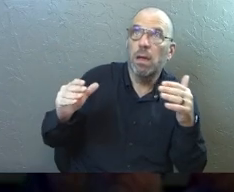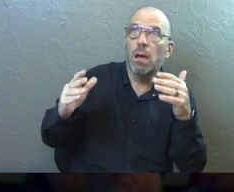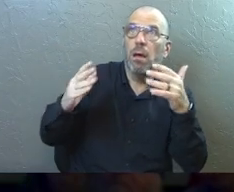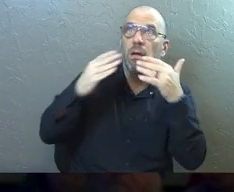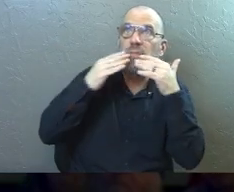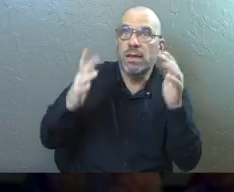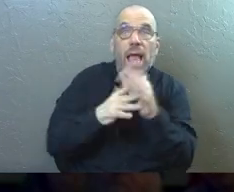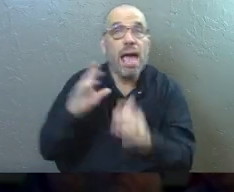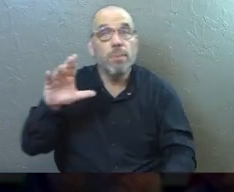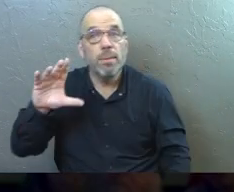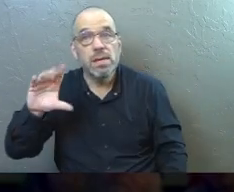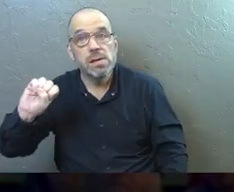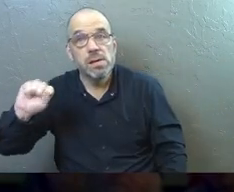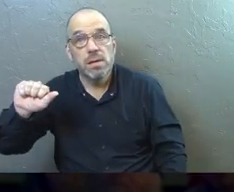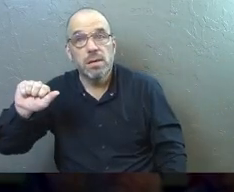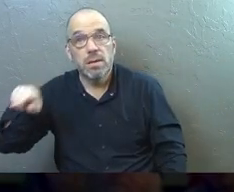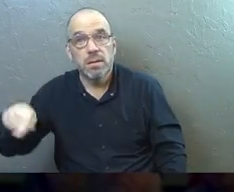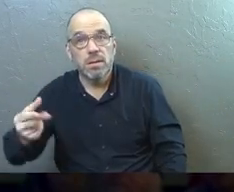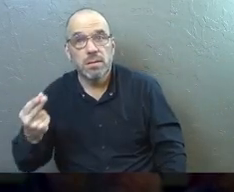And Sapphira too.